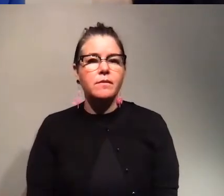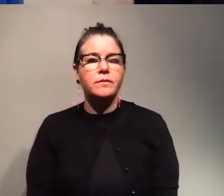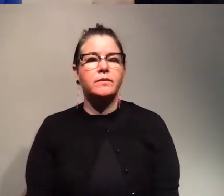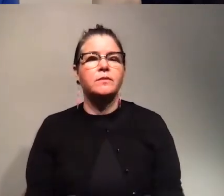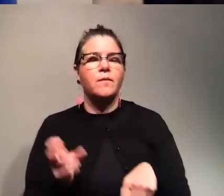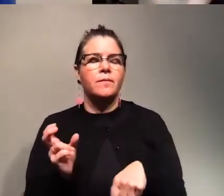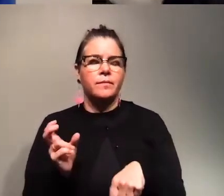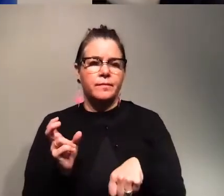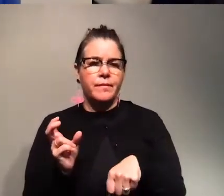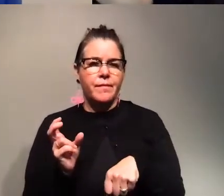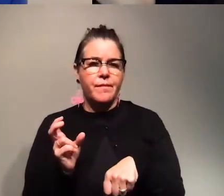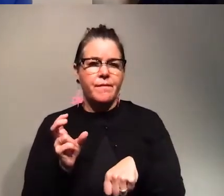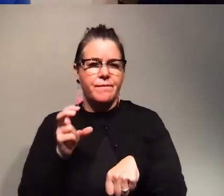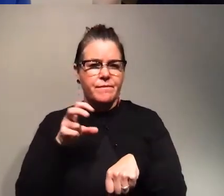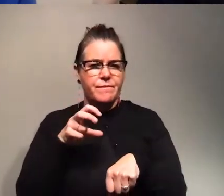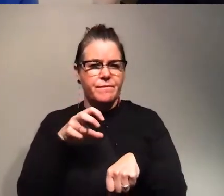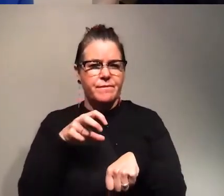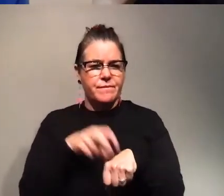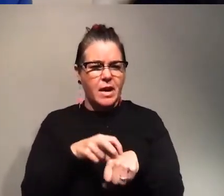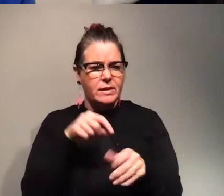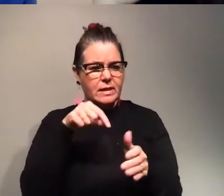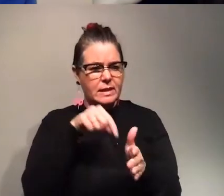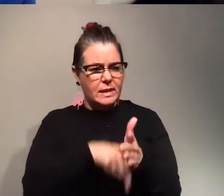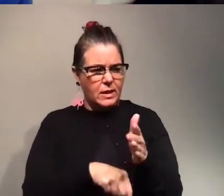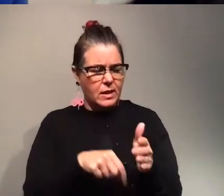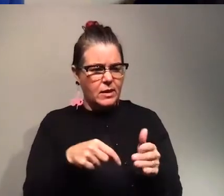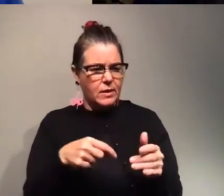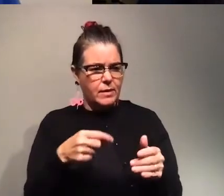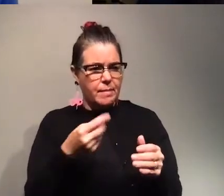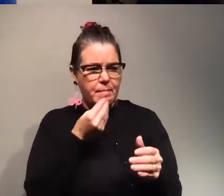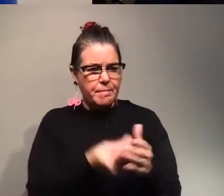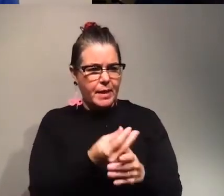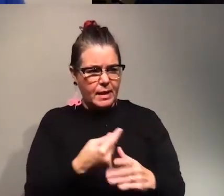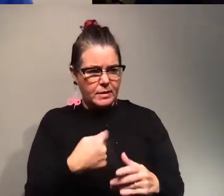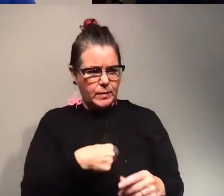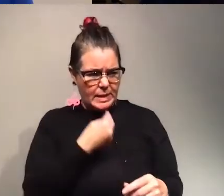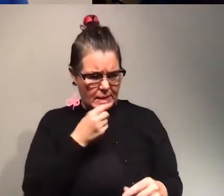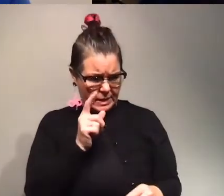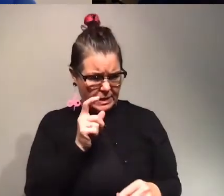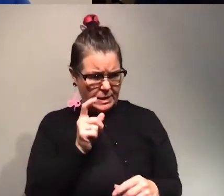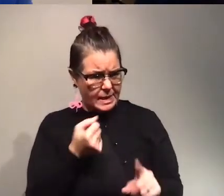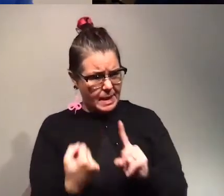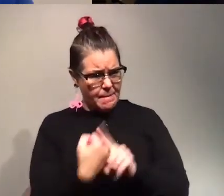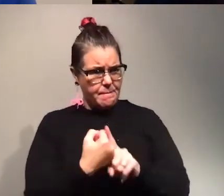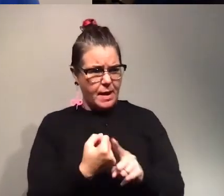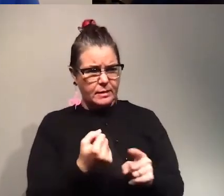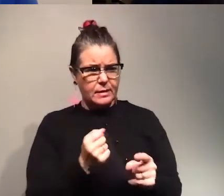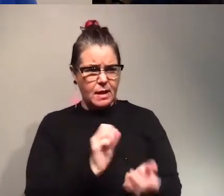uh kill the plants that we need to eat like are they really um affecting our food security in a major way